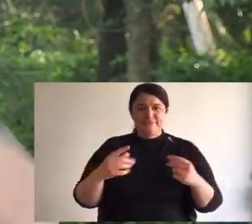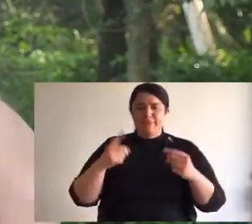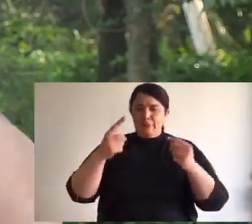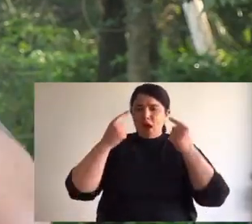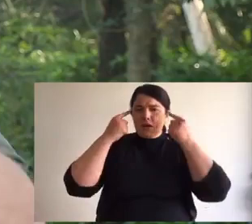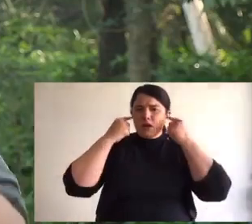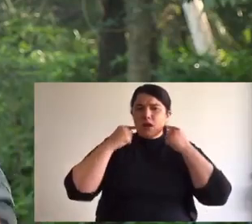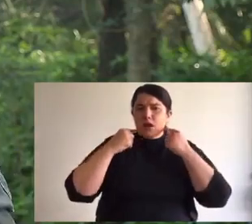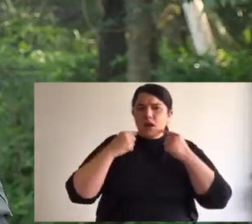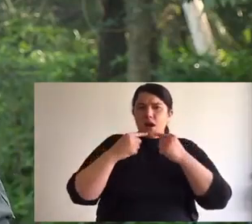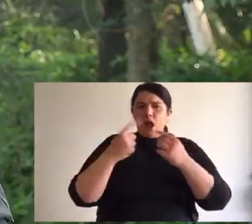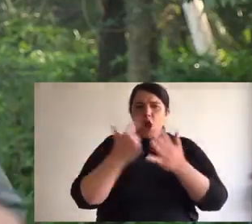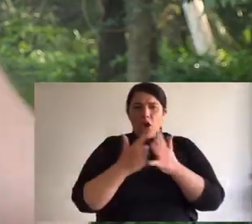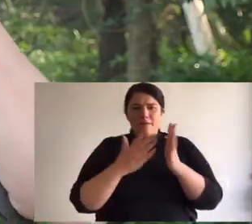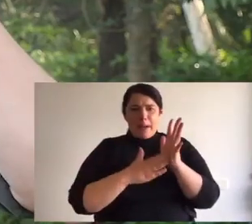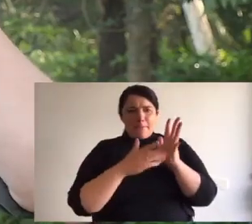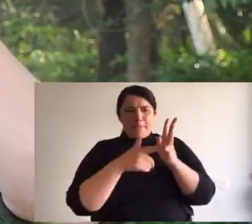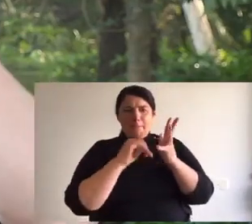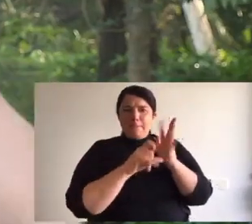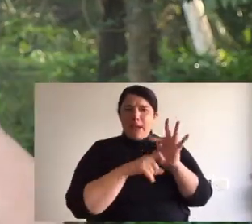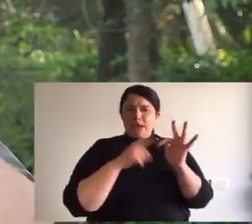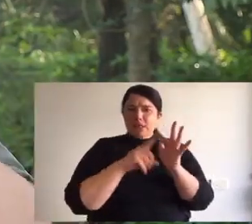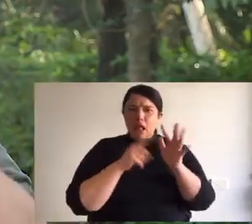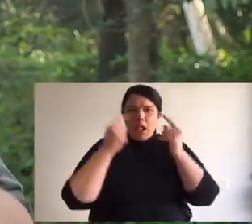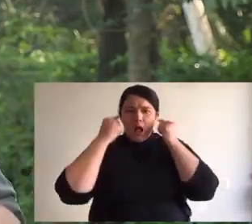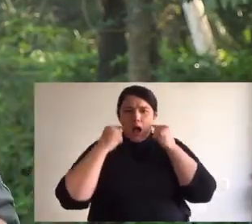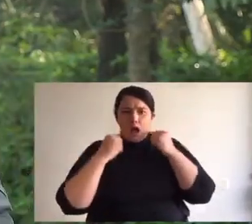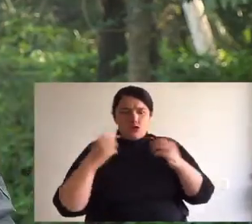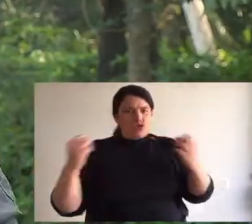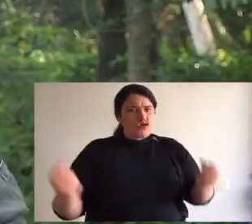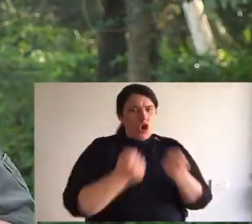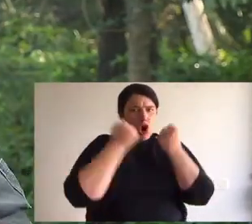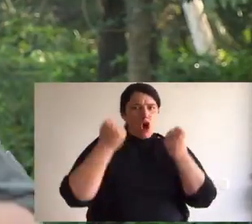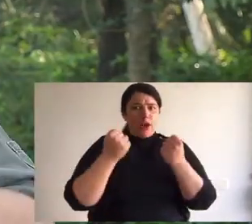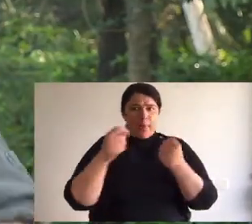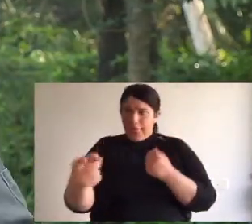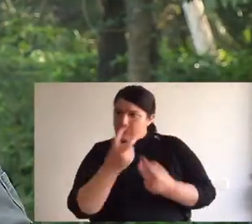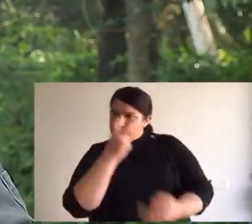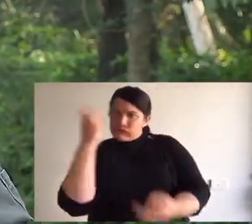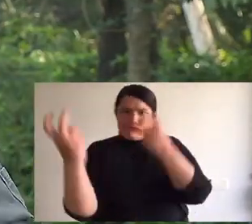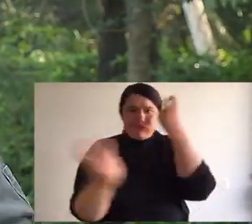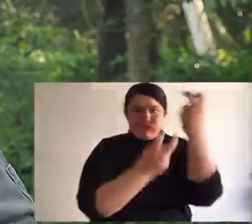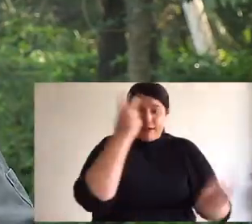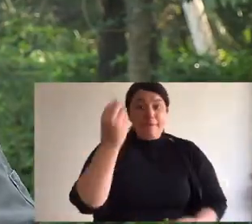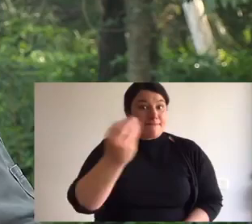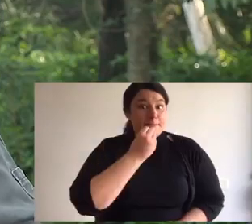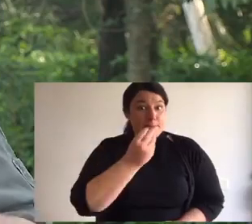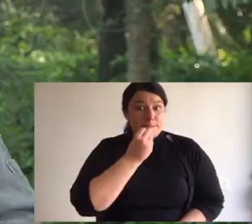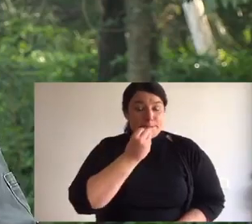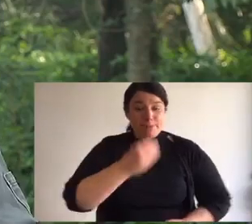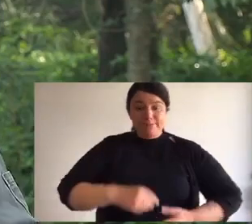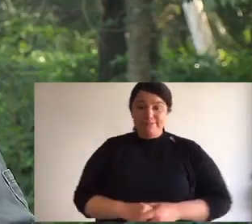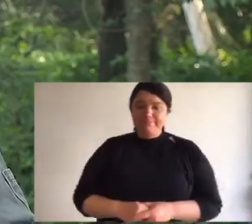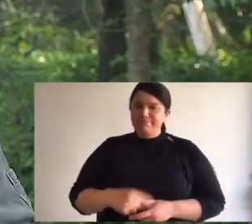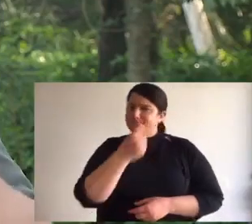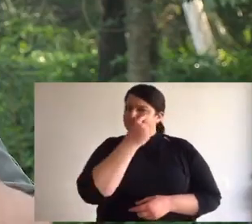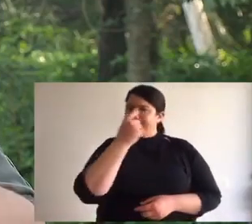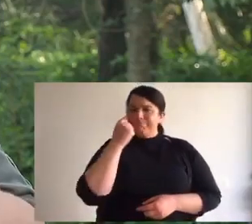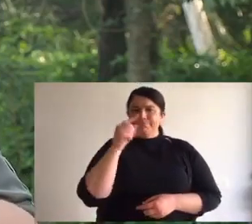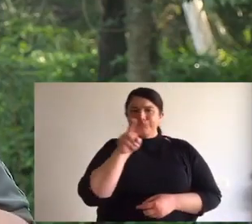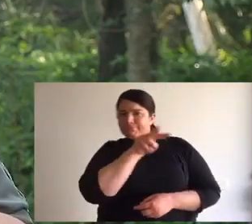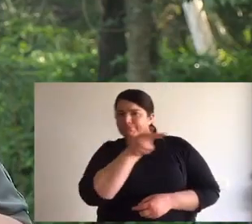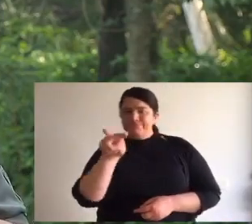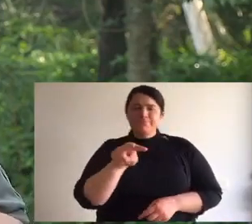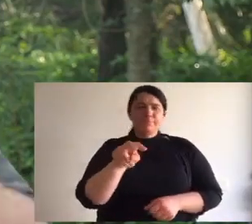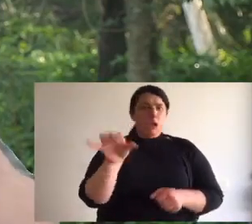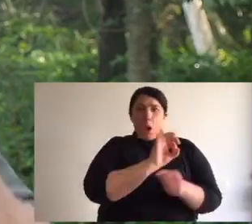and it's got an enormous skull but lots of muscle around that skull with a really strong jaw. They are active hunters. Now